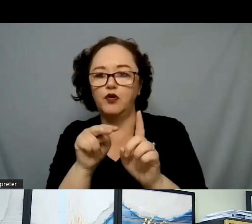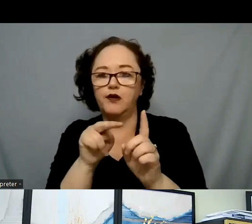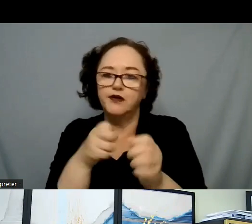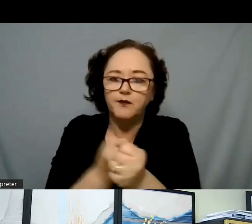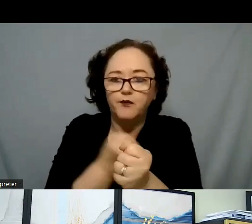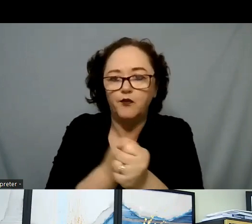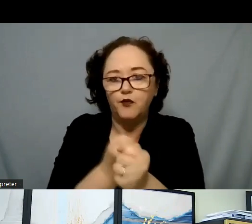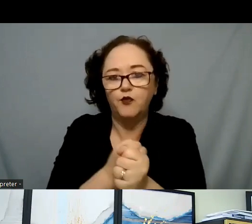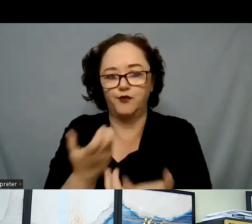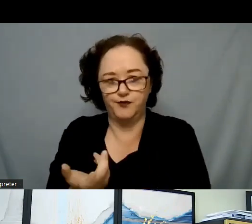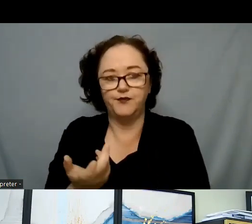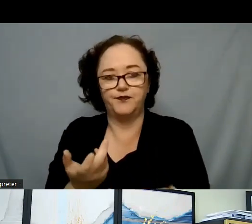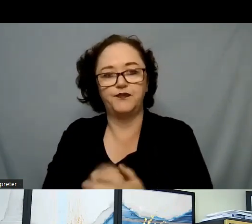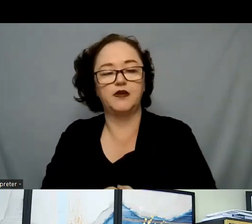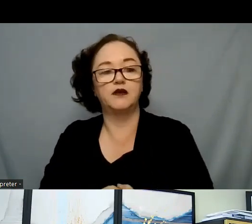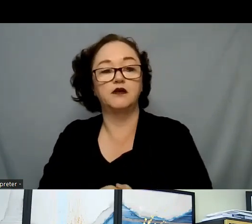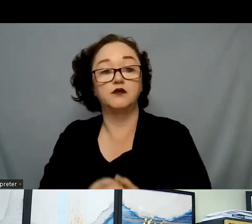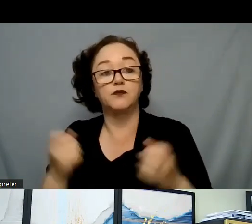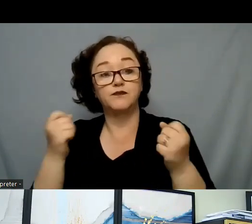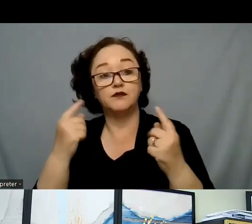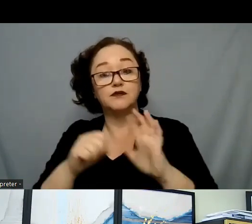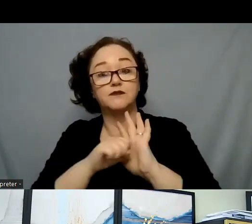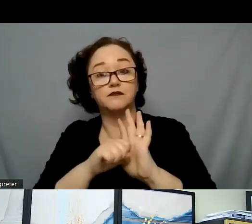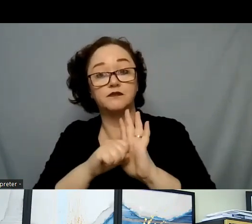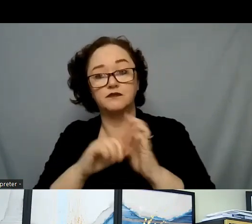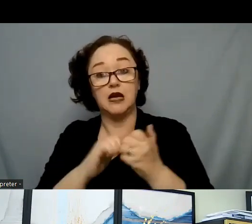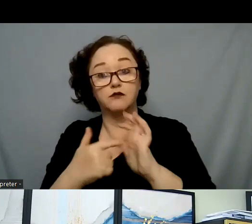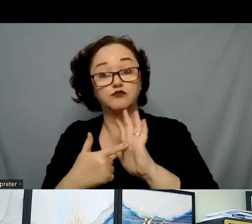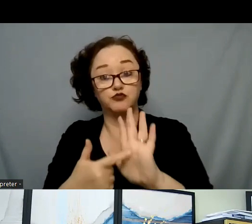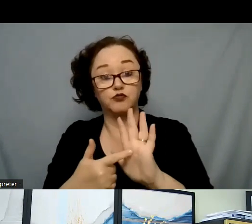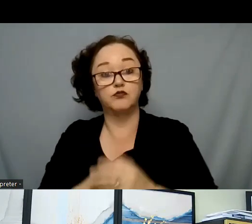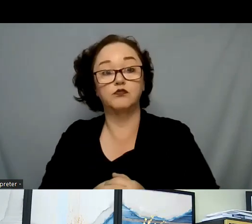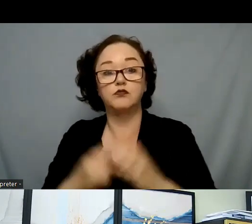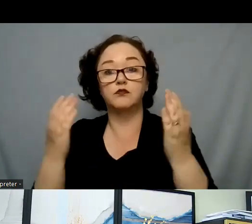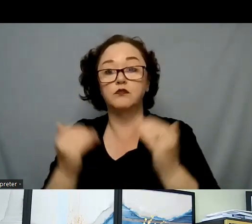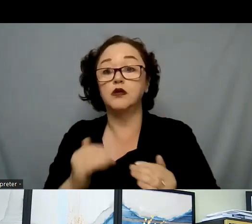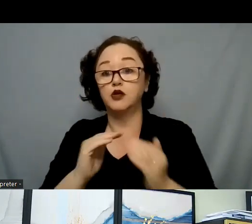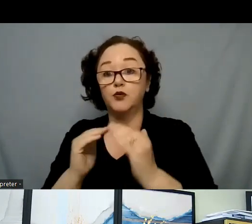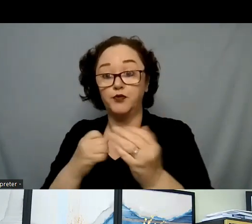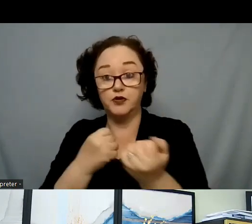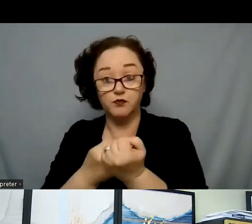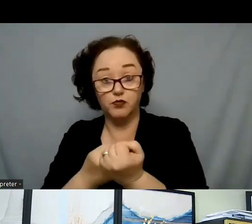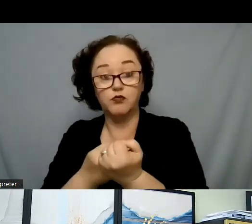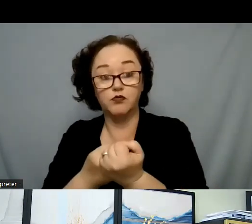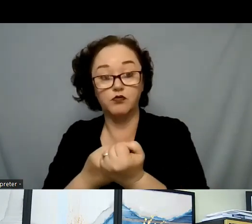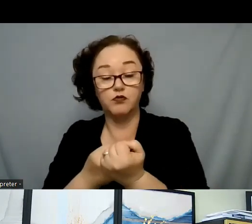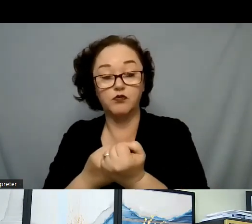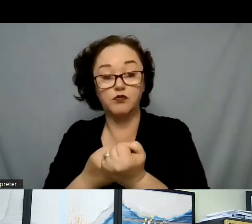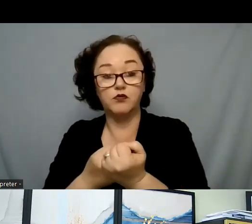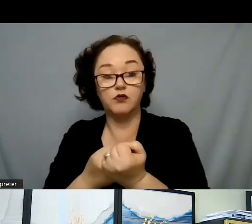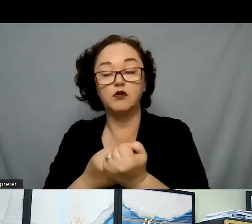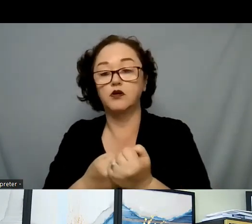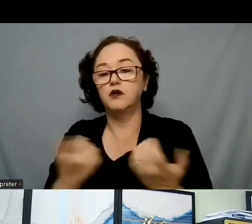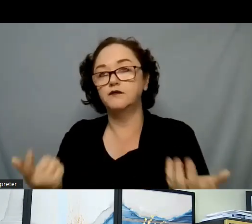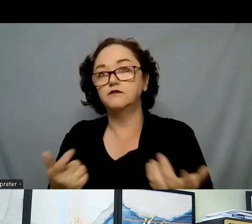that may present itself. I've kind of given some examples earlier. Community support. So, with communities of color,